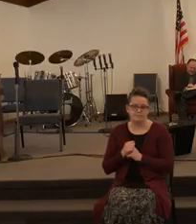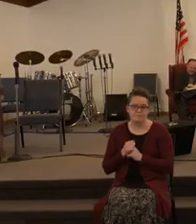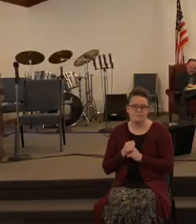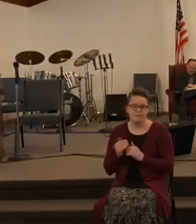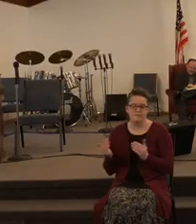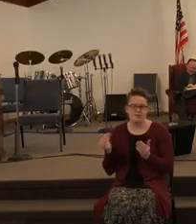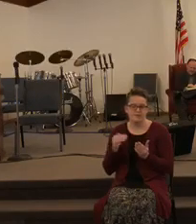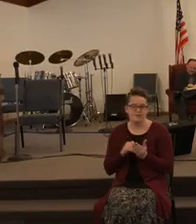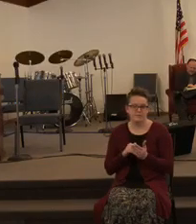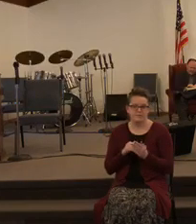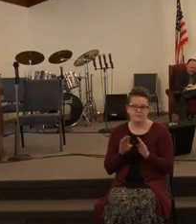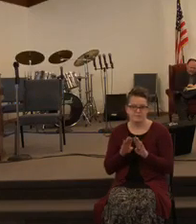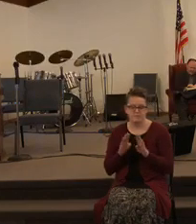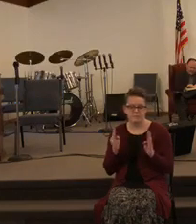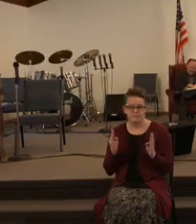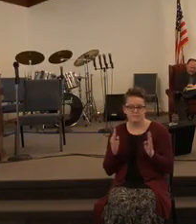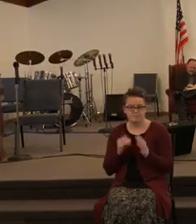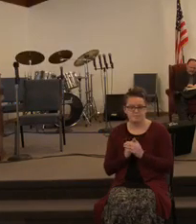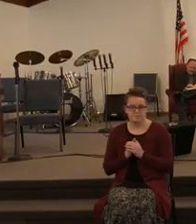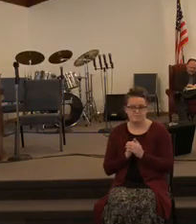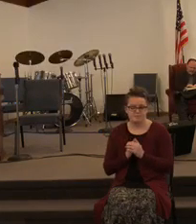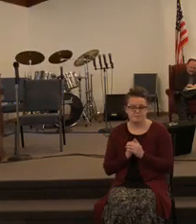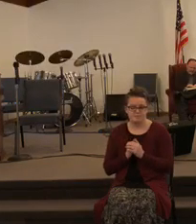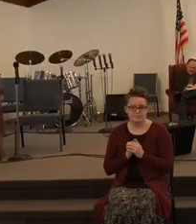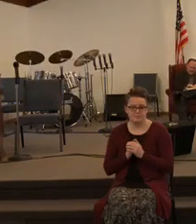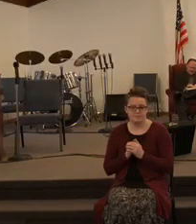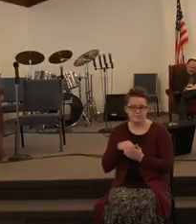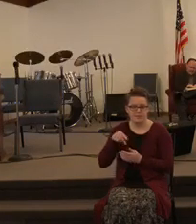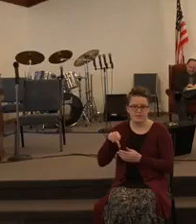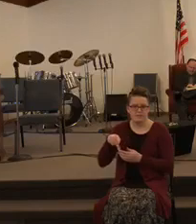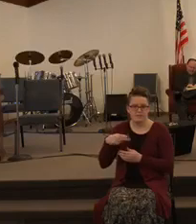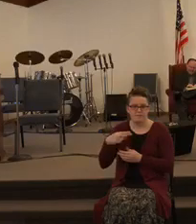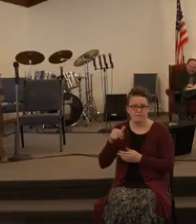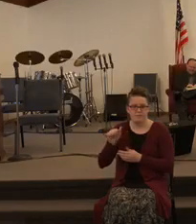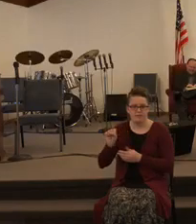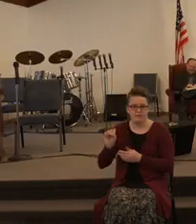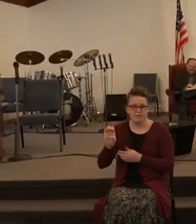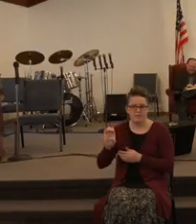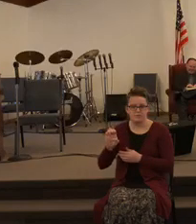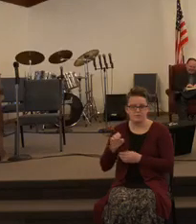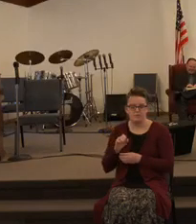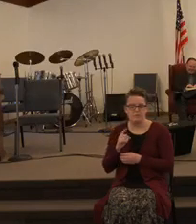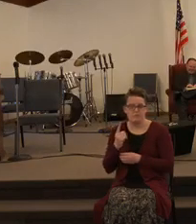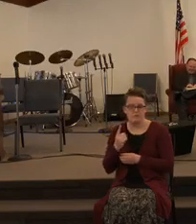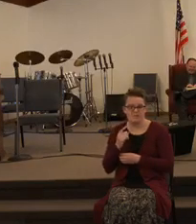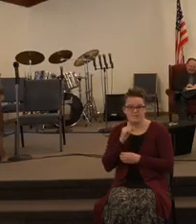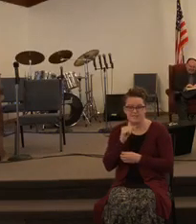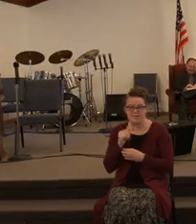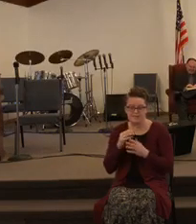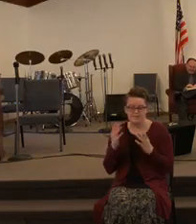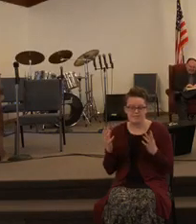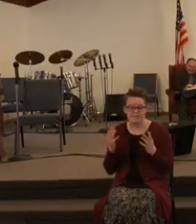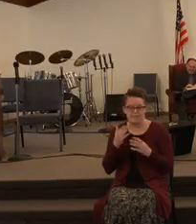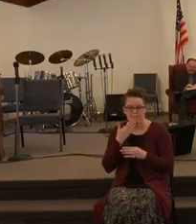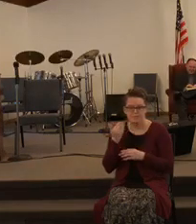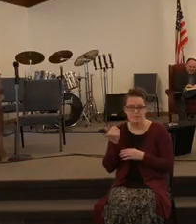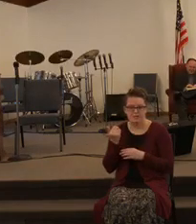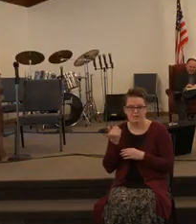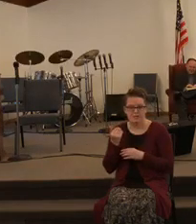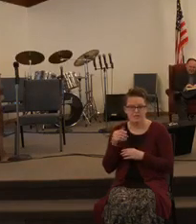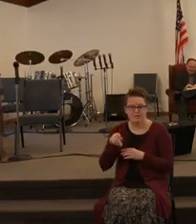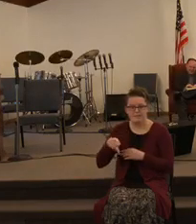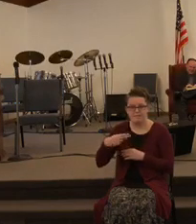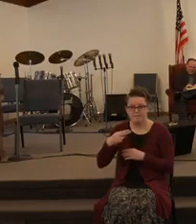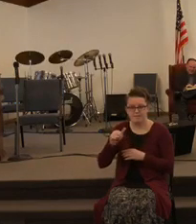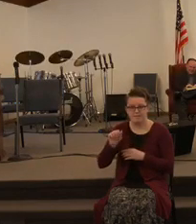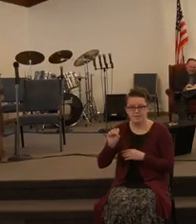Phase 1 ain't much better than Phase 0. Right. But the